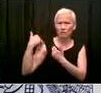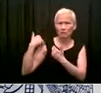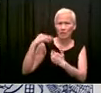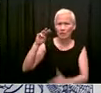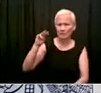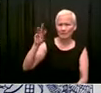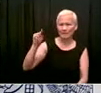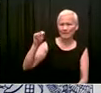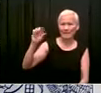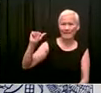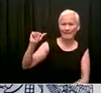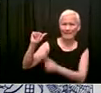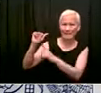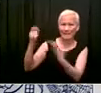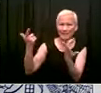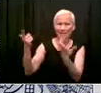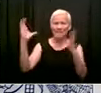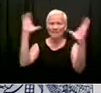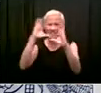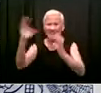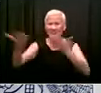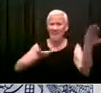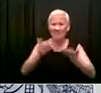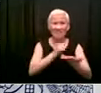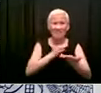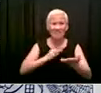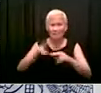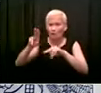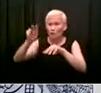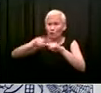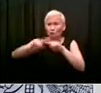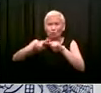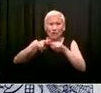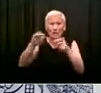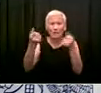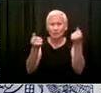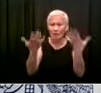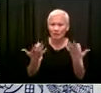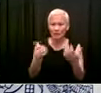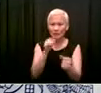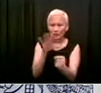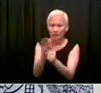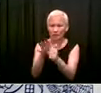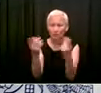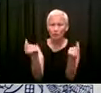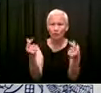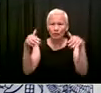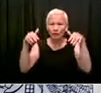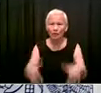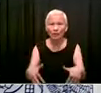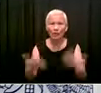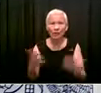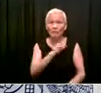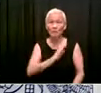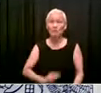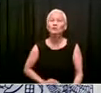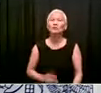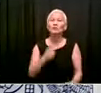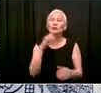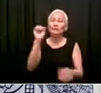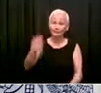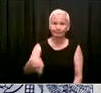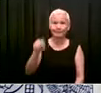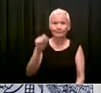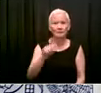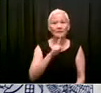Look, no one, as we look back on my administration, I think one thing that we did achieve that had to be achieved was finally getting the public